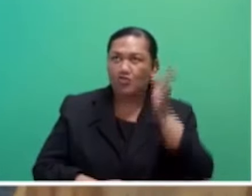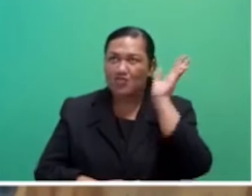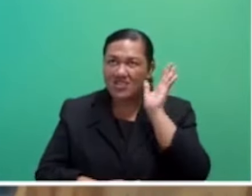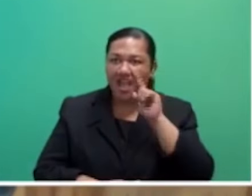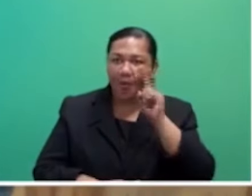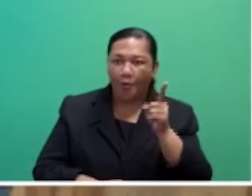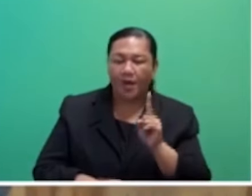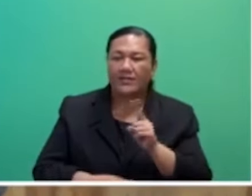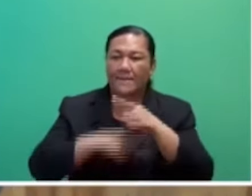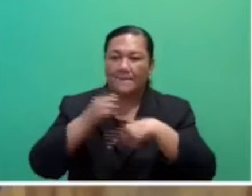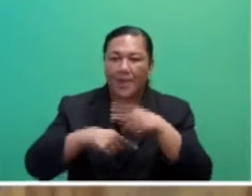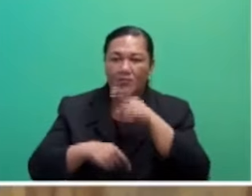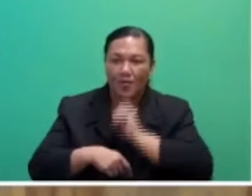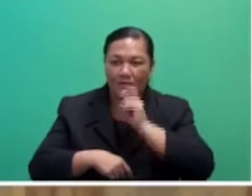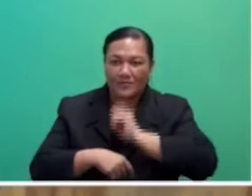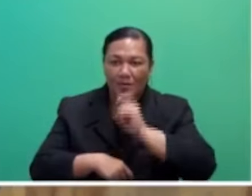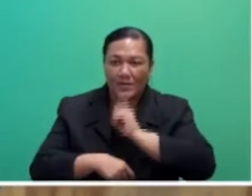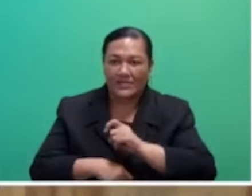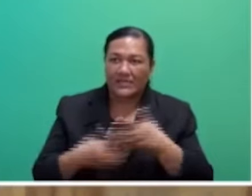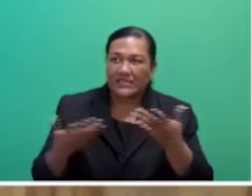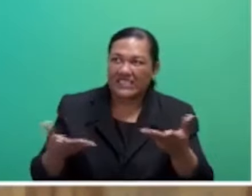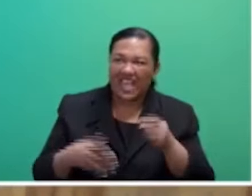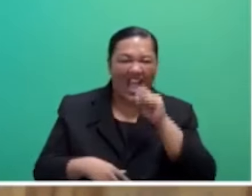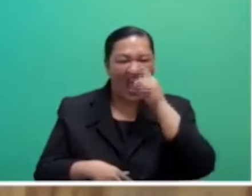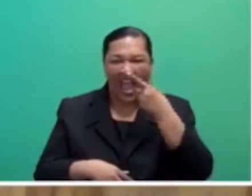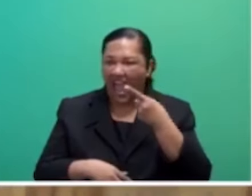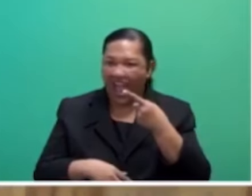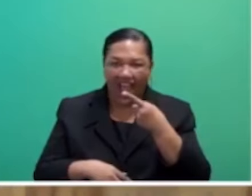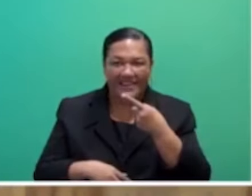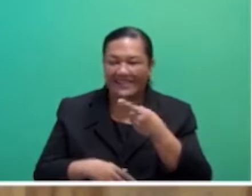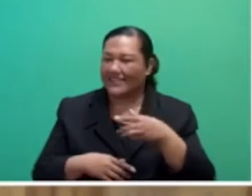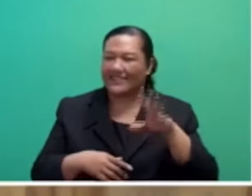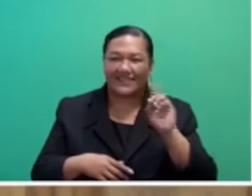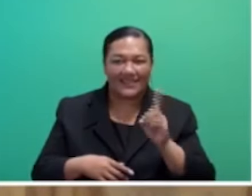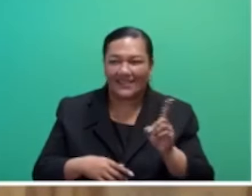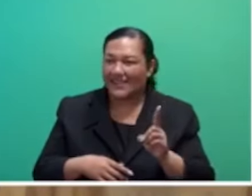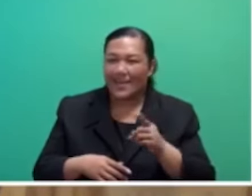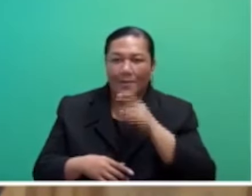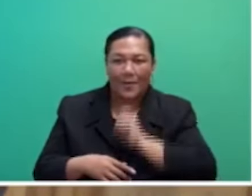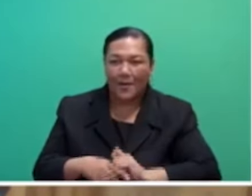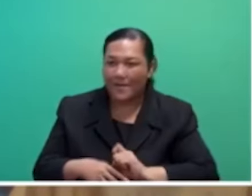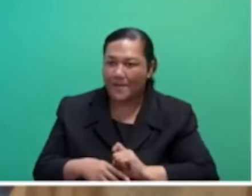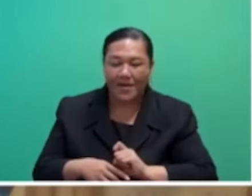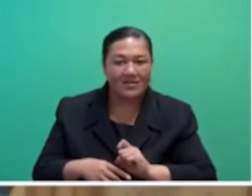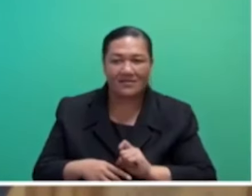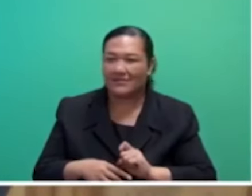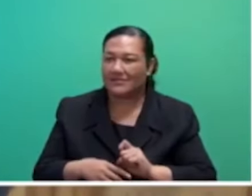because this is a coalition government. Let me be frank with the coalition government.